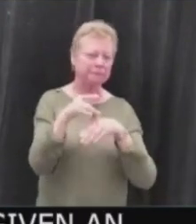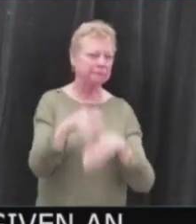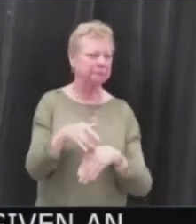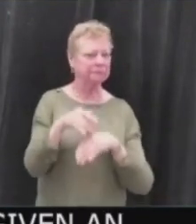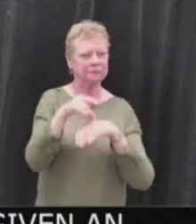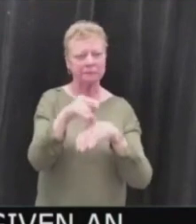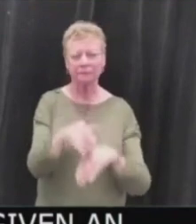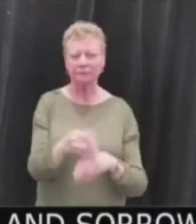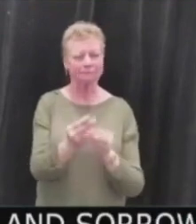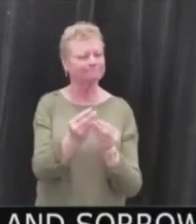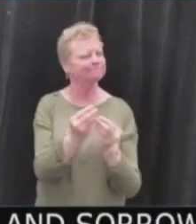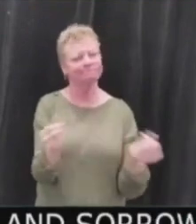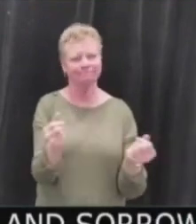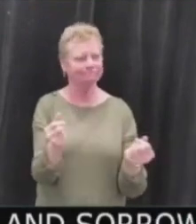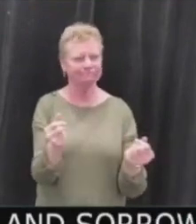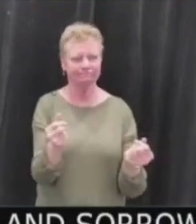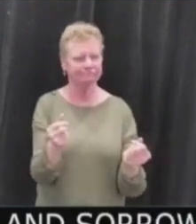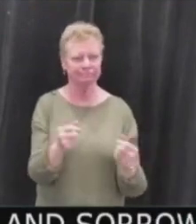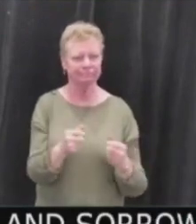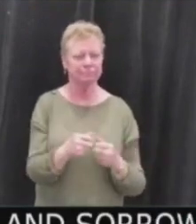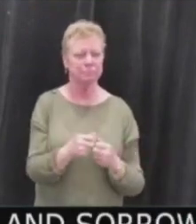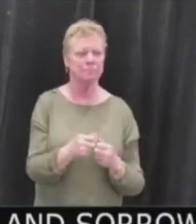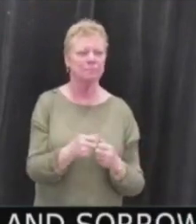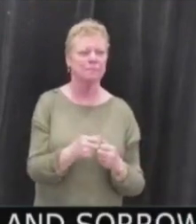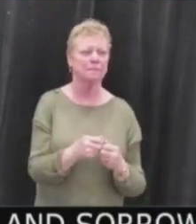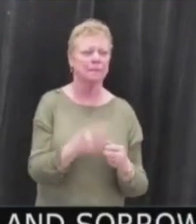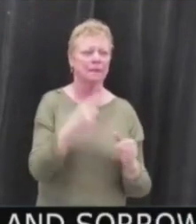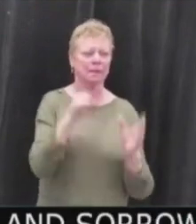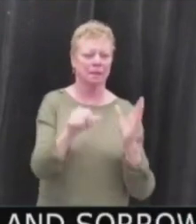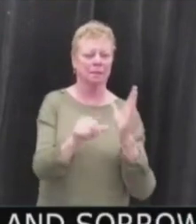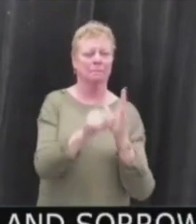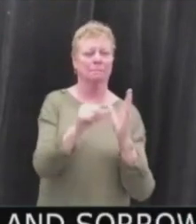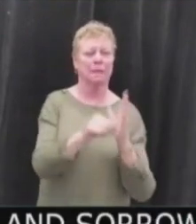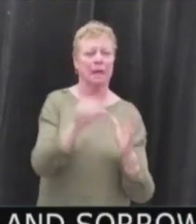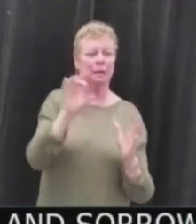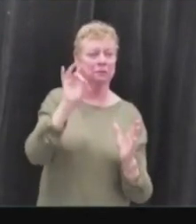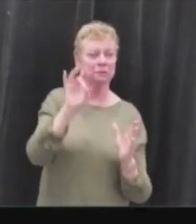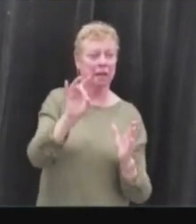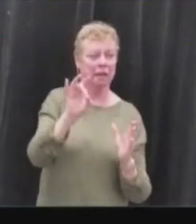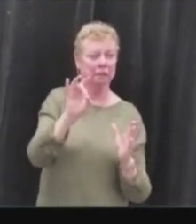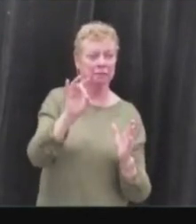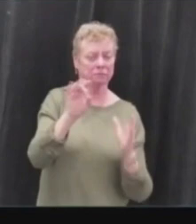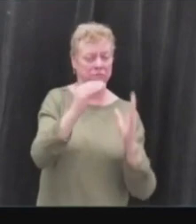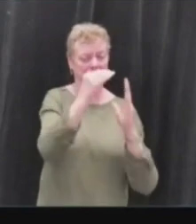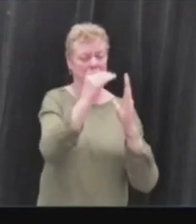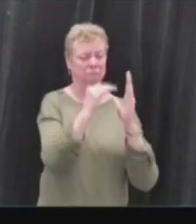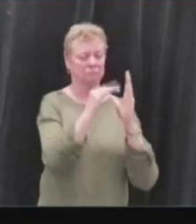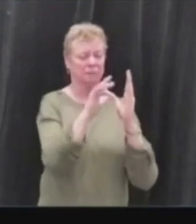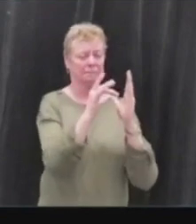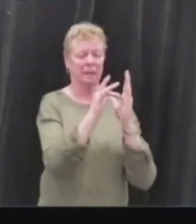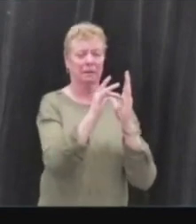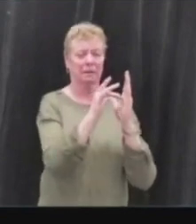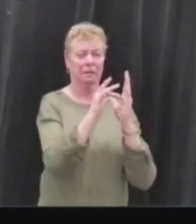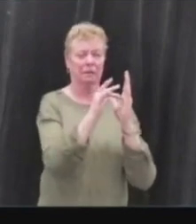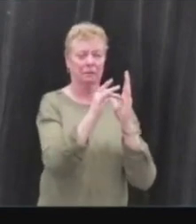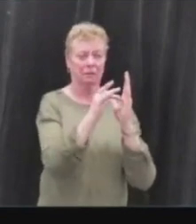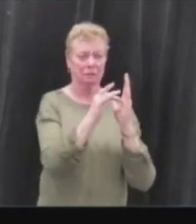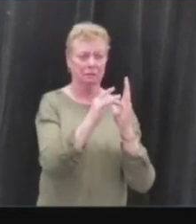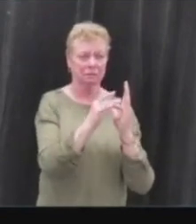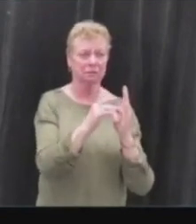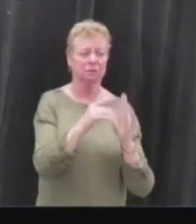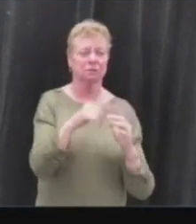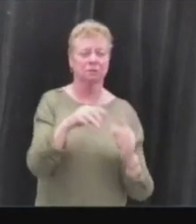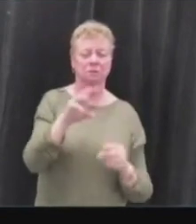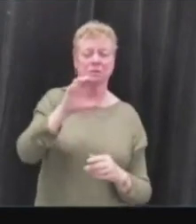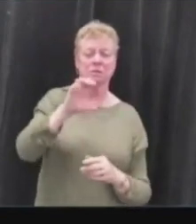And I'm moving along then. I want to go to page 8, please, and mid-paragraph. In the wake of C